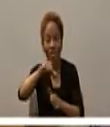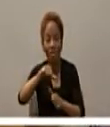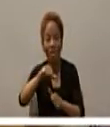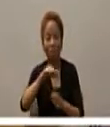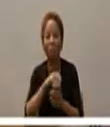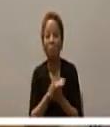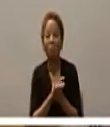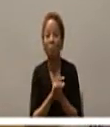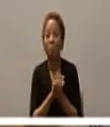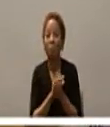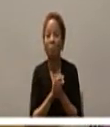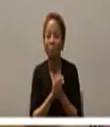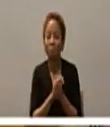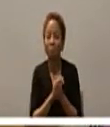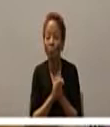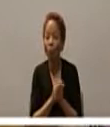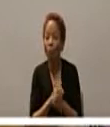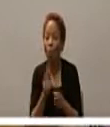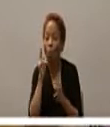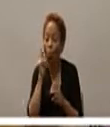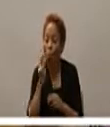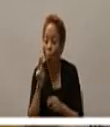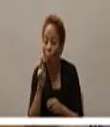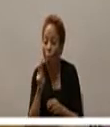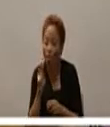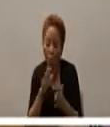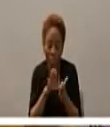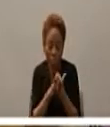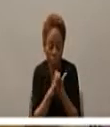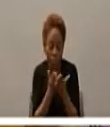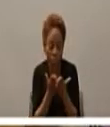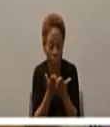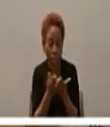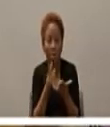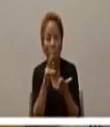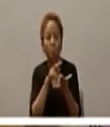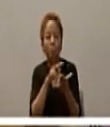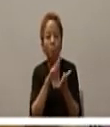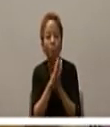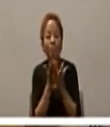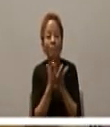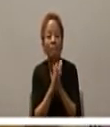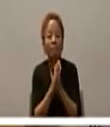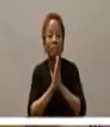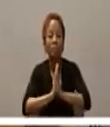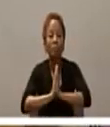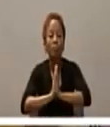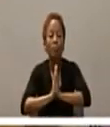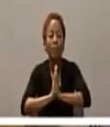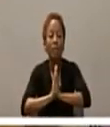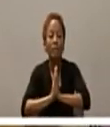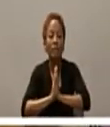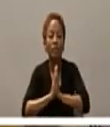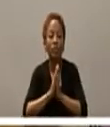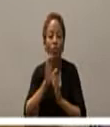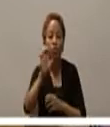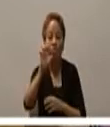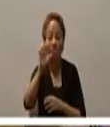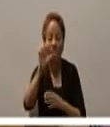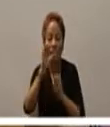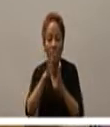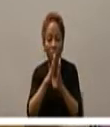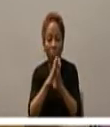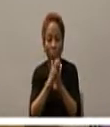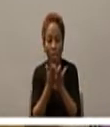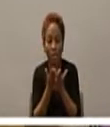eucharistic prayers we see that of course a when we come and this makes mention we pray for the